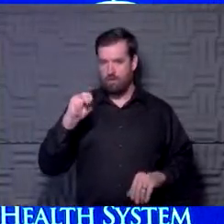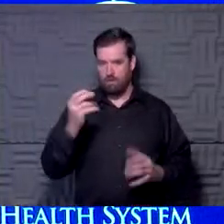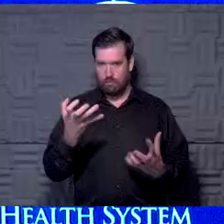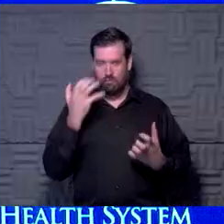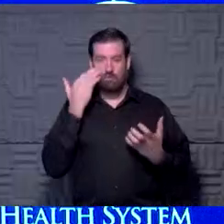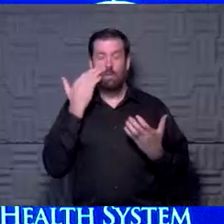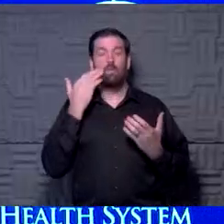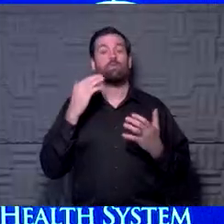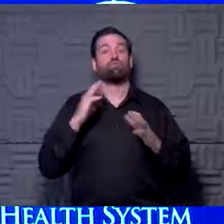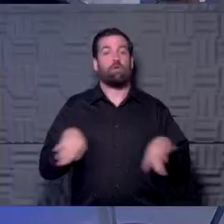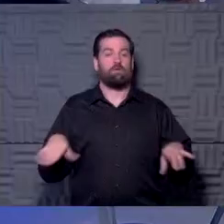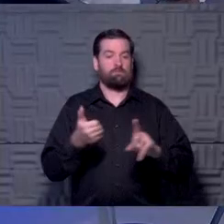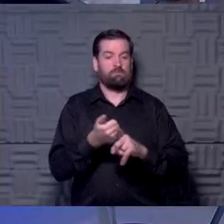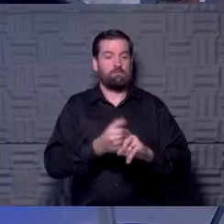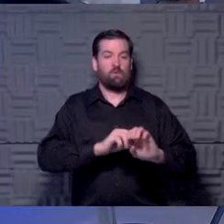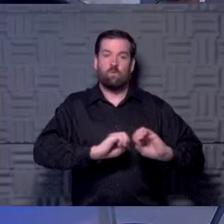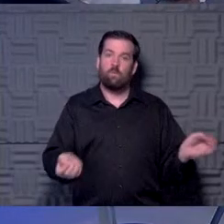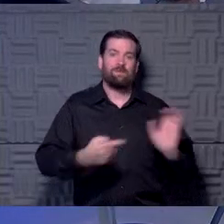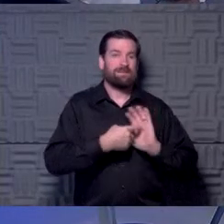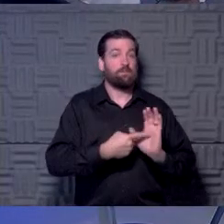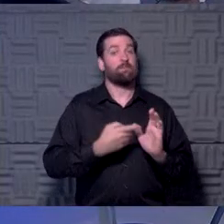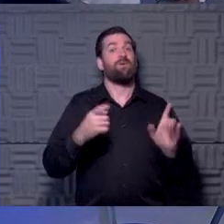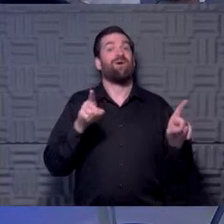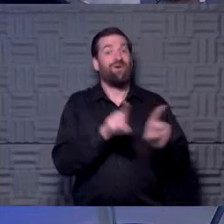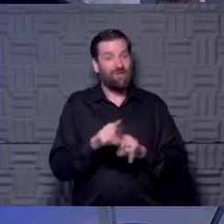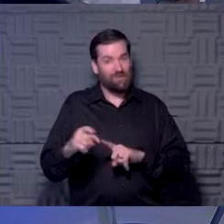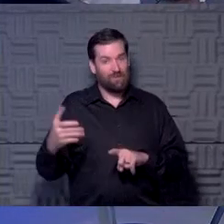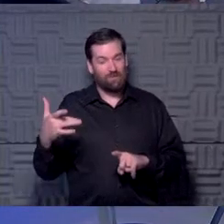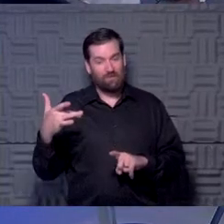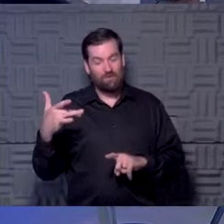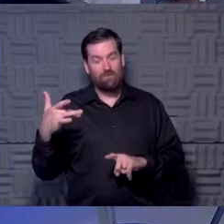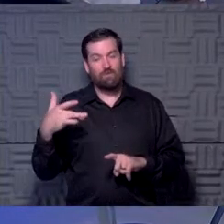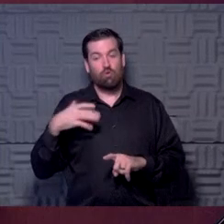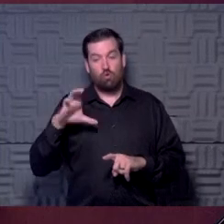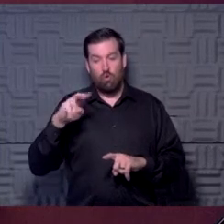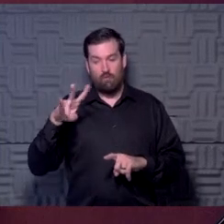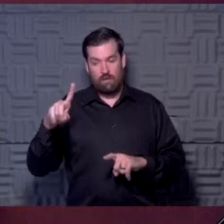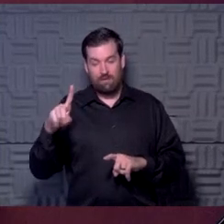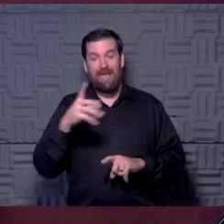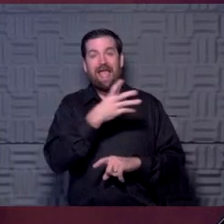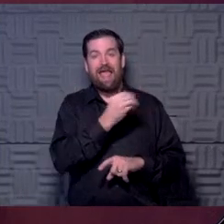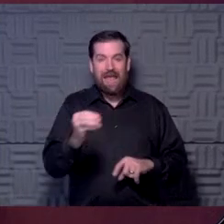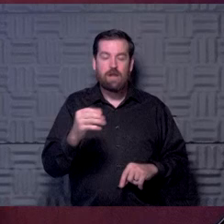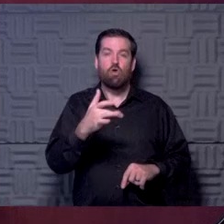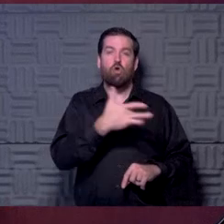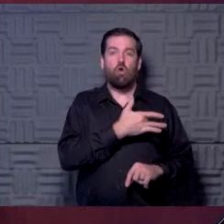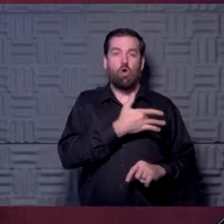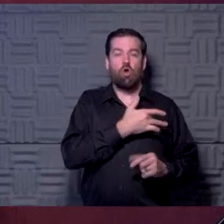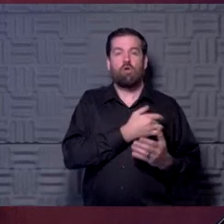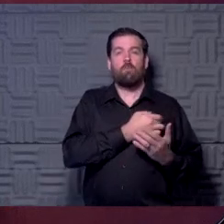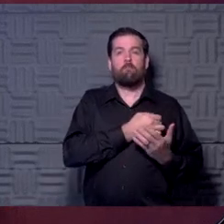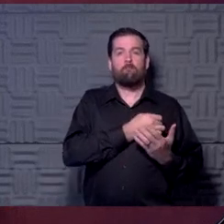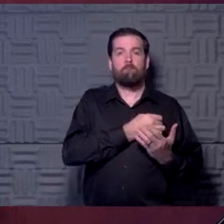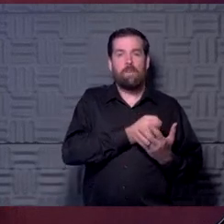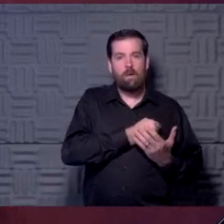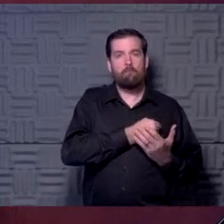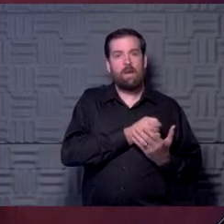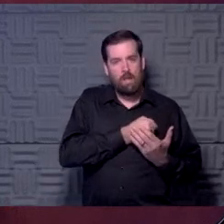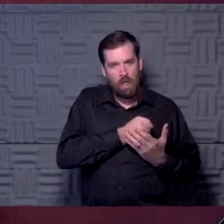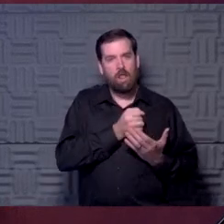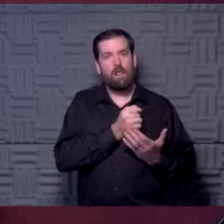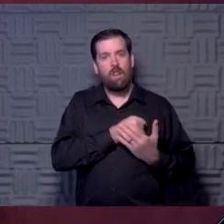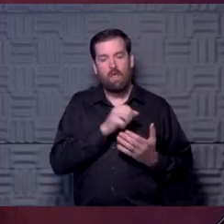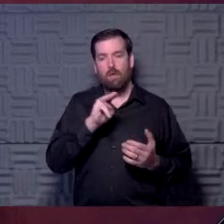asymptomatic and also has a heart murmur be more susceptible to myocarditis?